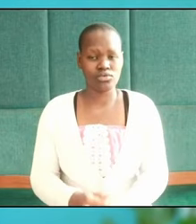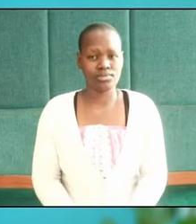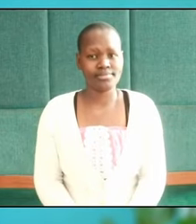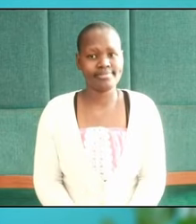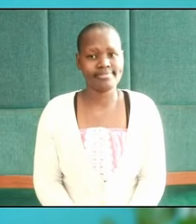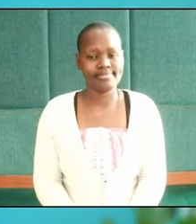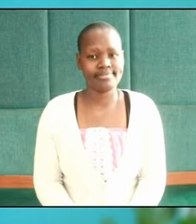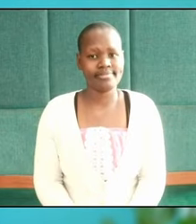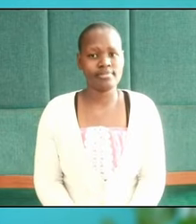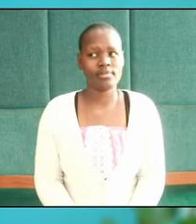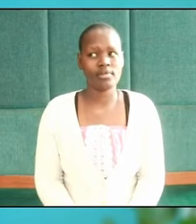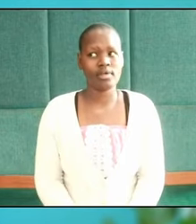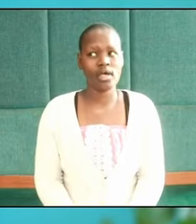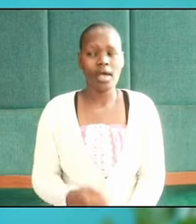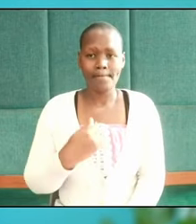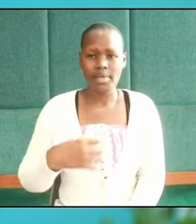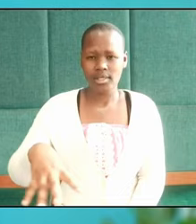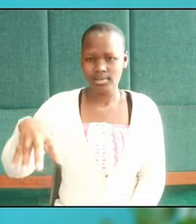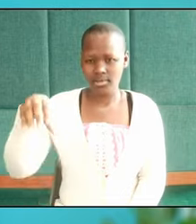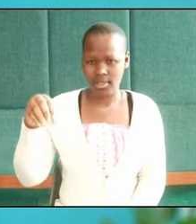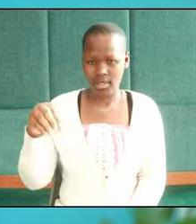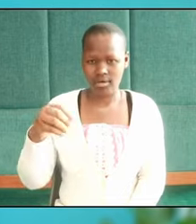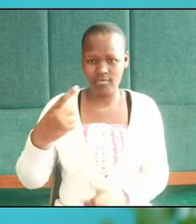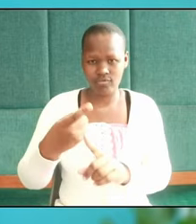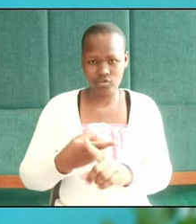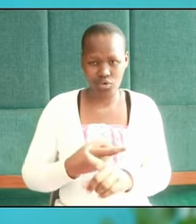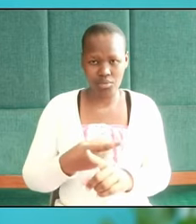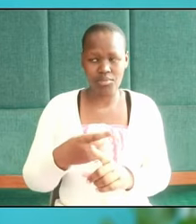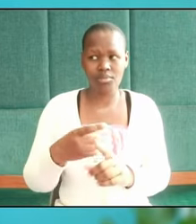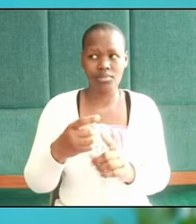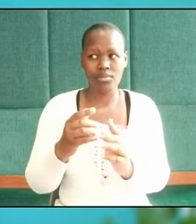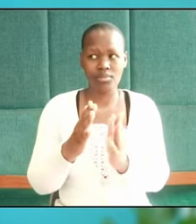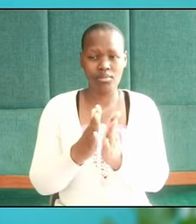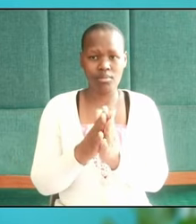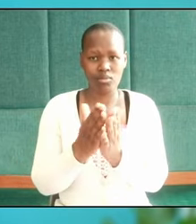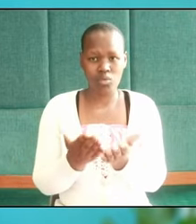I picked it from the book by C.S. Lewis,